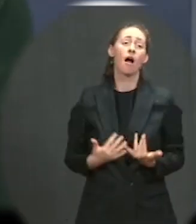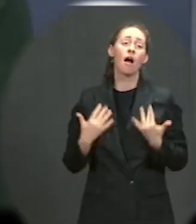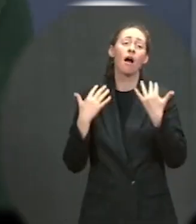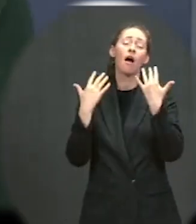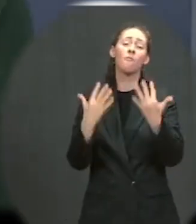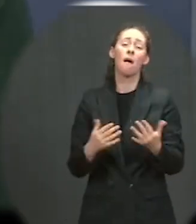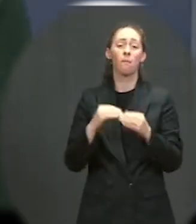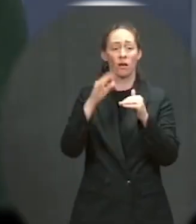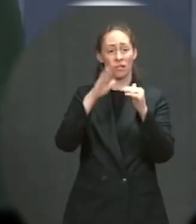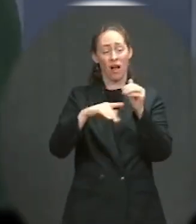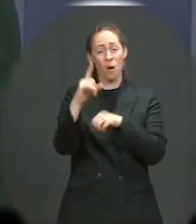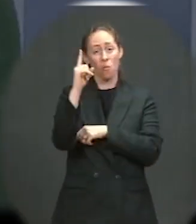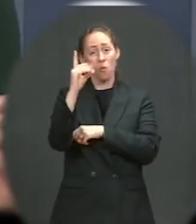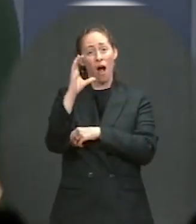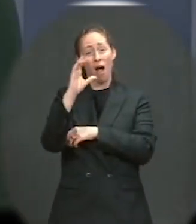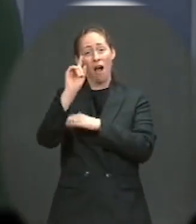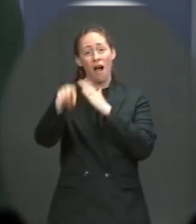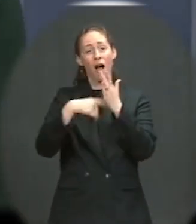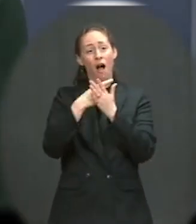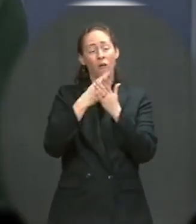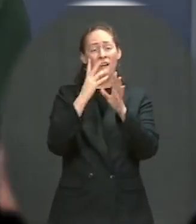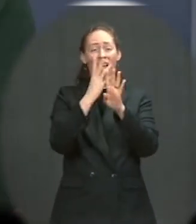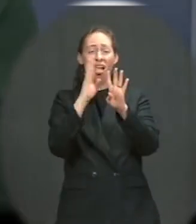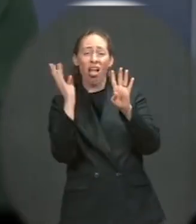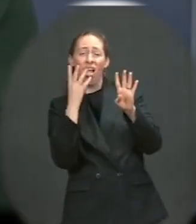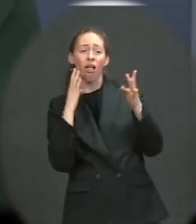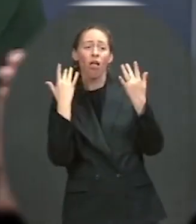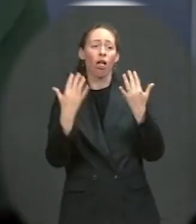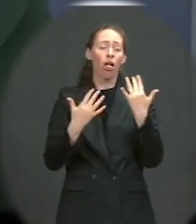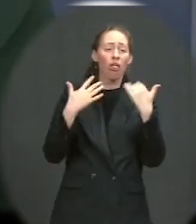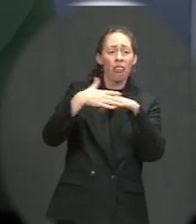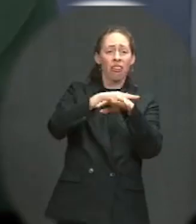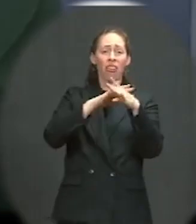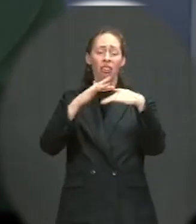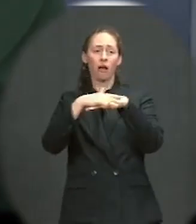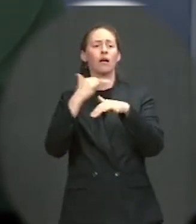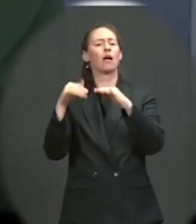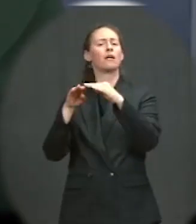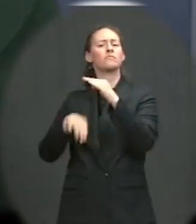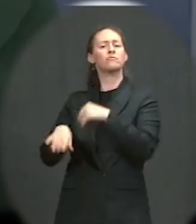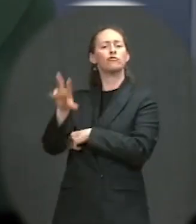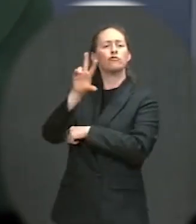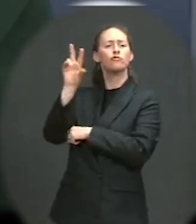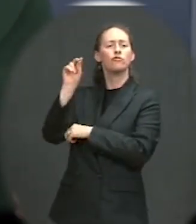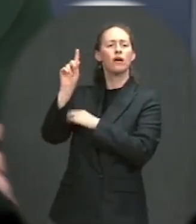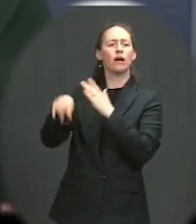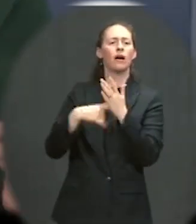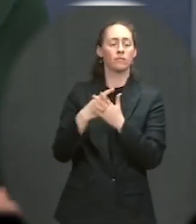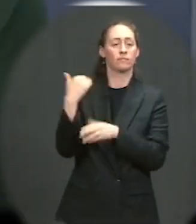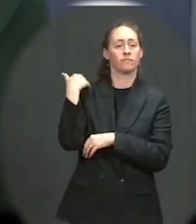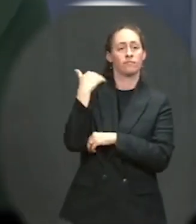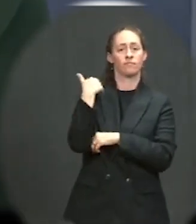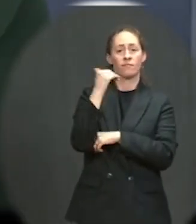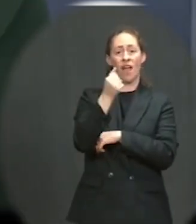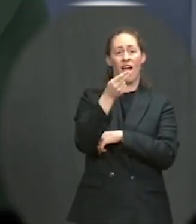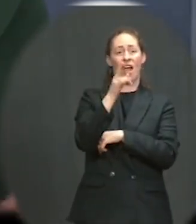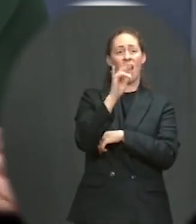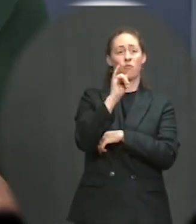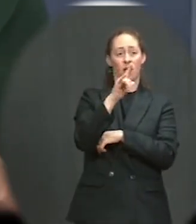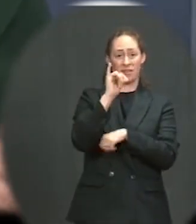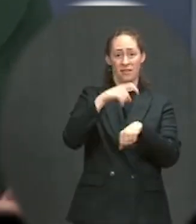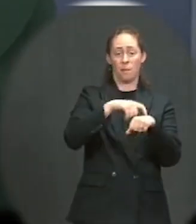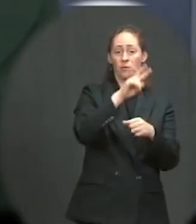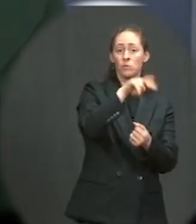certainly overcrowded, now it's less than 30 hours. In April, there were 22,000 kids in HHS facilities, and now that number is 14,000.